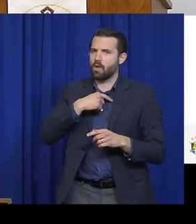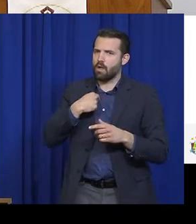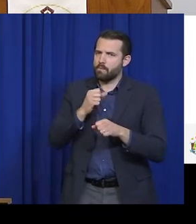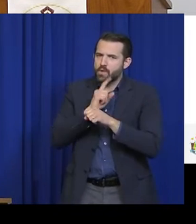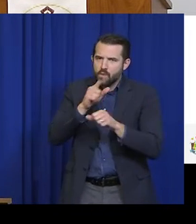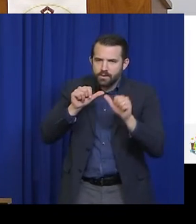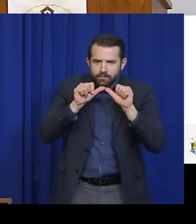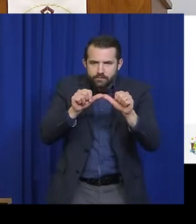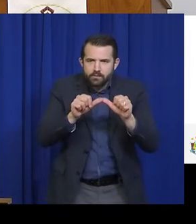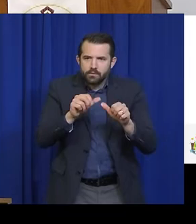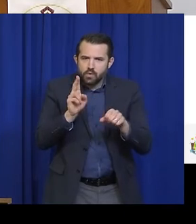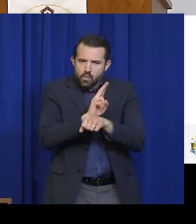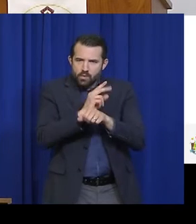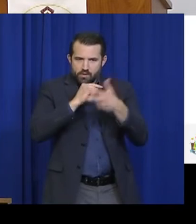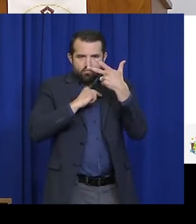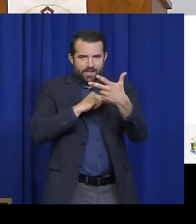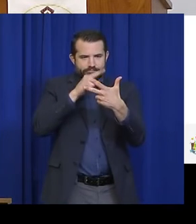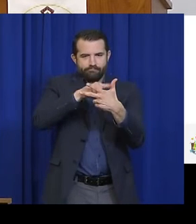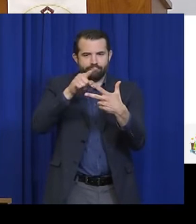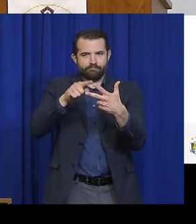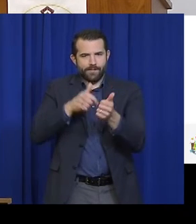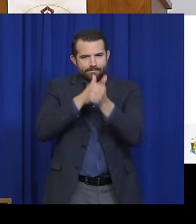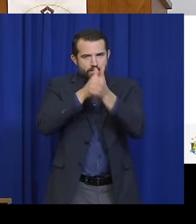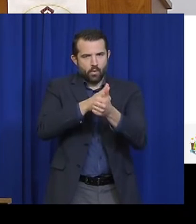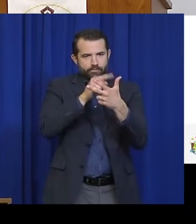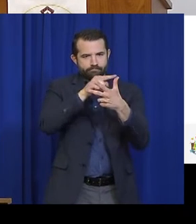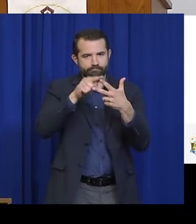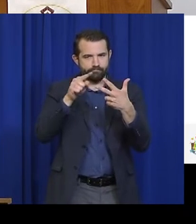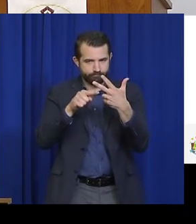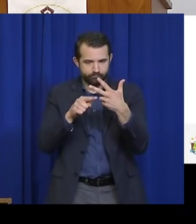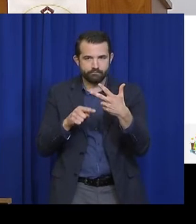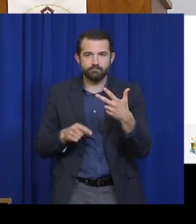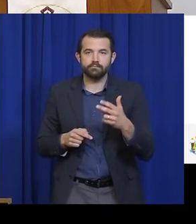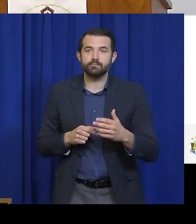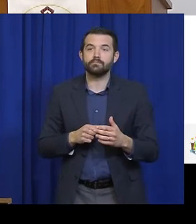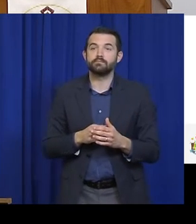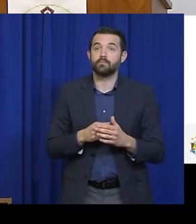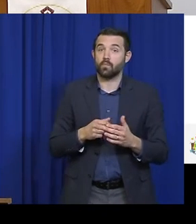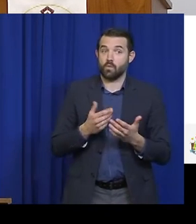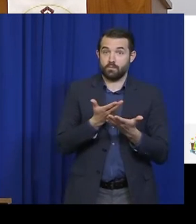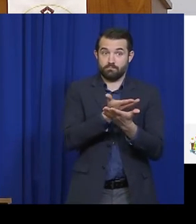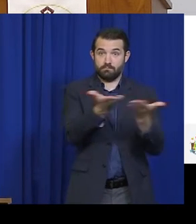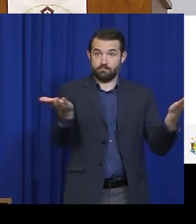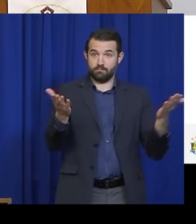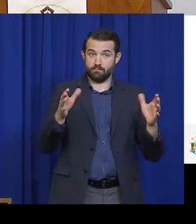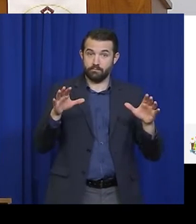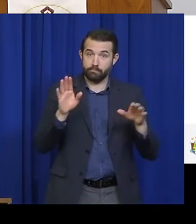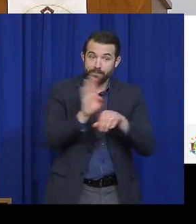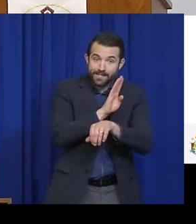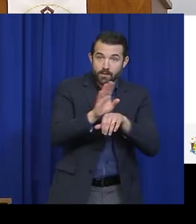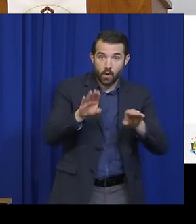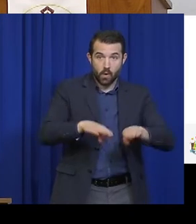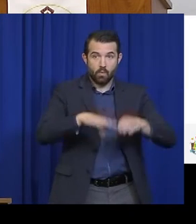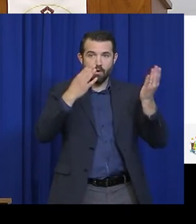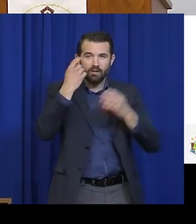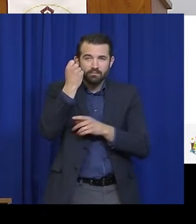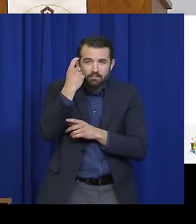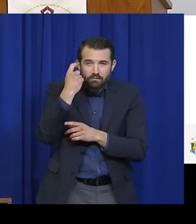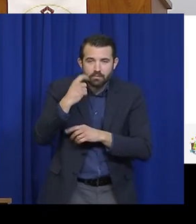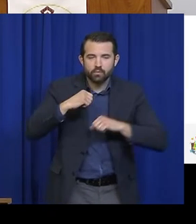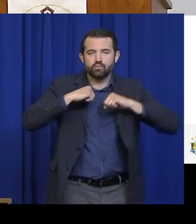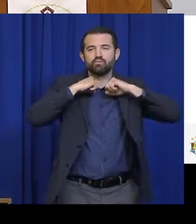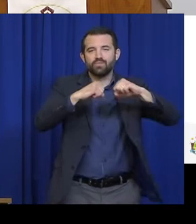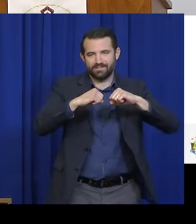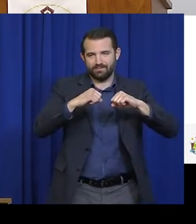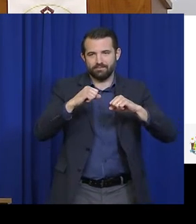and activities, we're also implementing protective protocols along with broader additional health and safety measures to